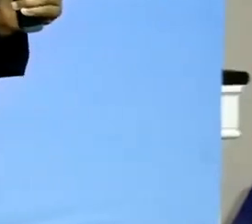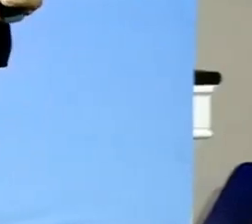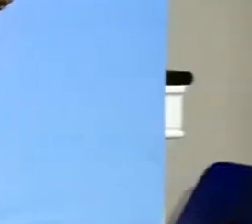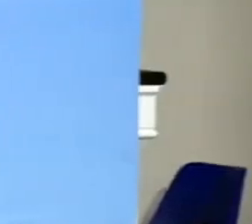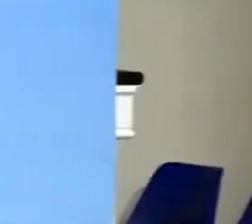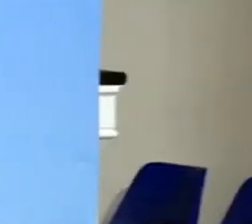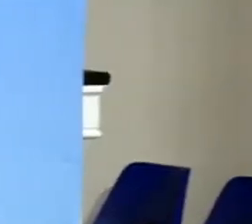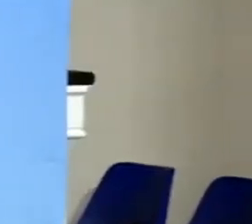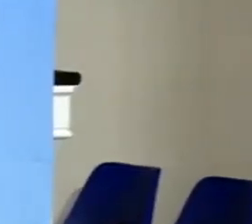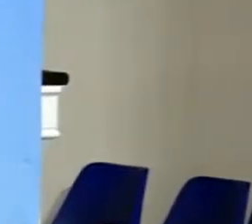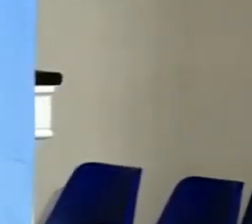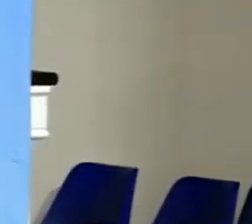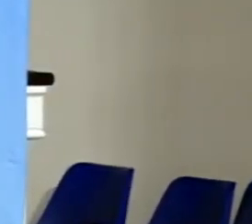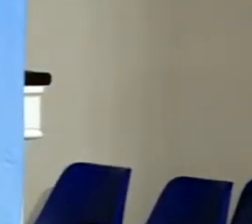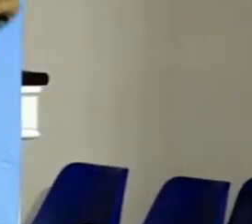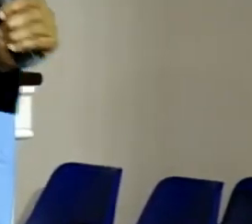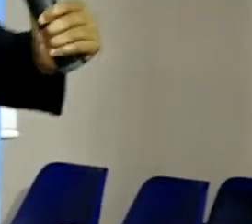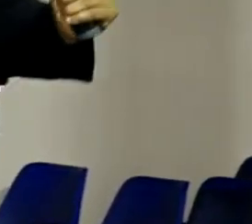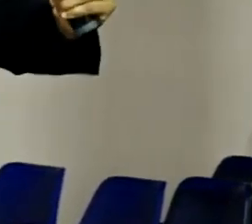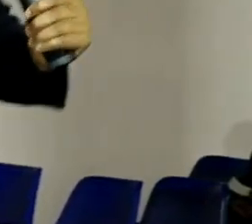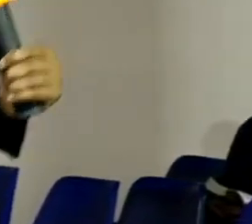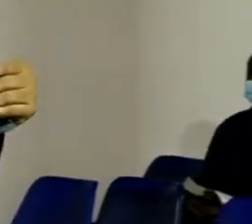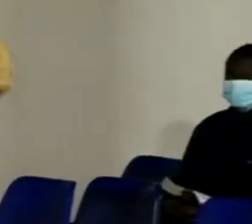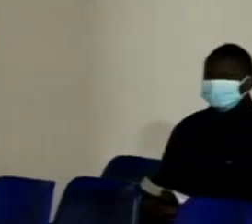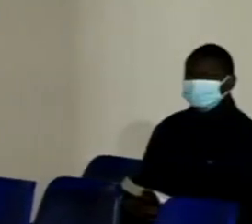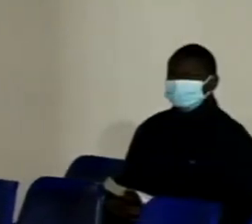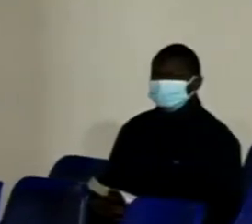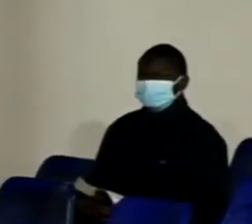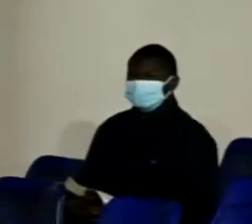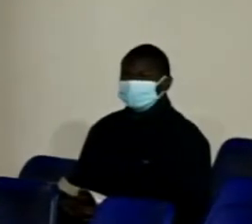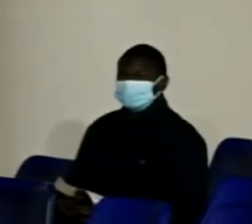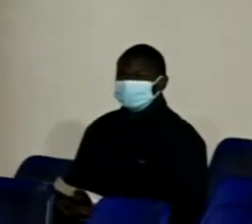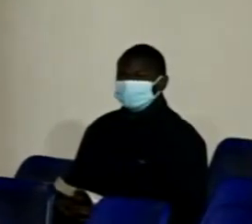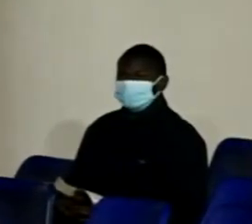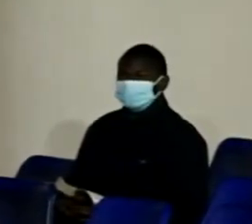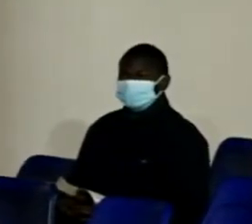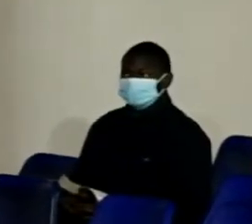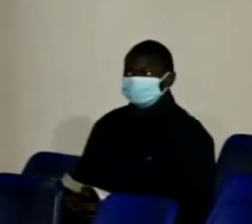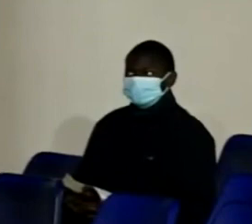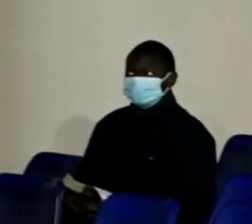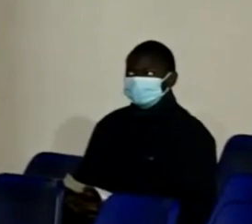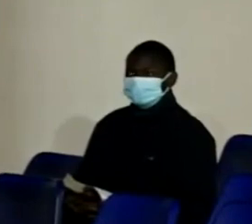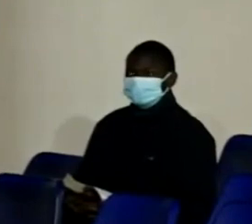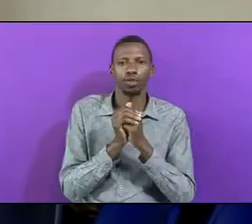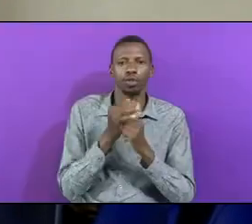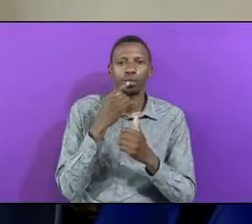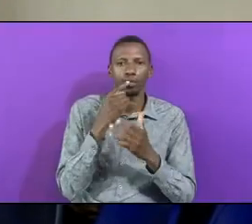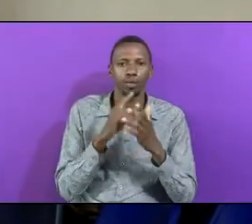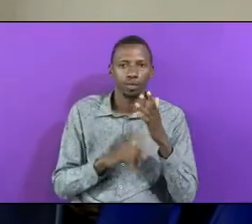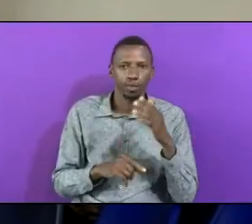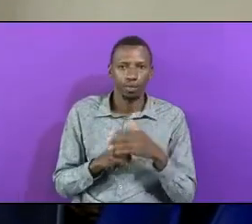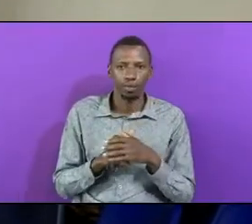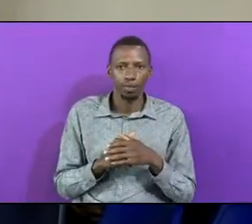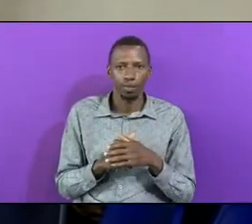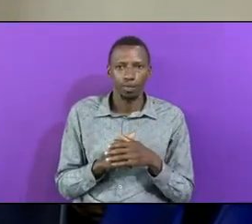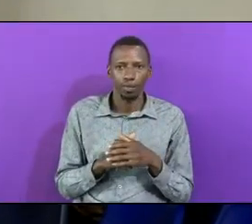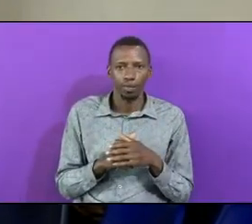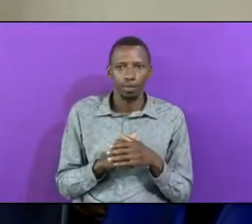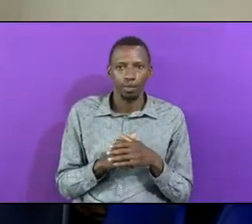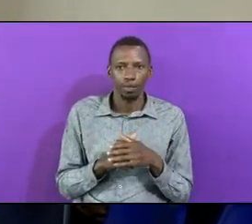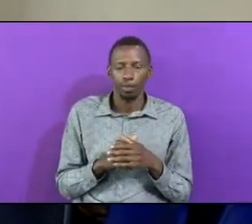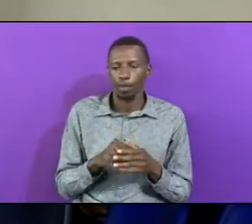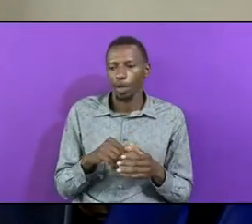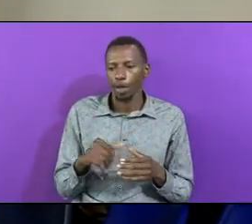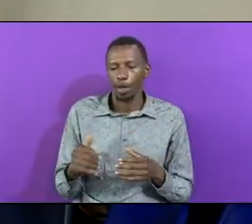Jacobo Knew What To Do Before He Presented His Children To Worship So He Says Put Away Other What